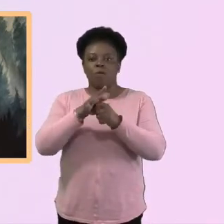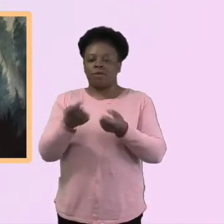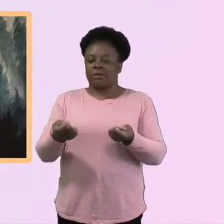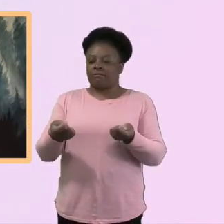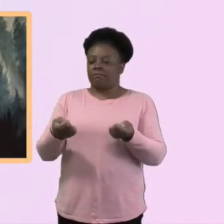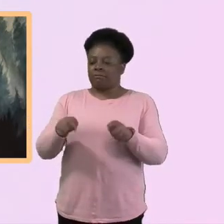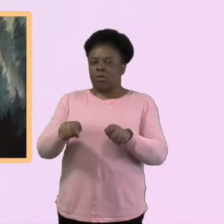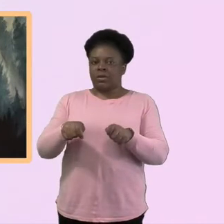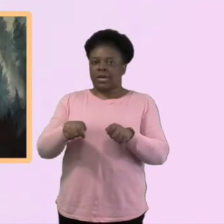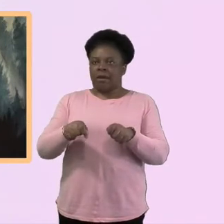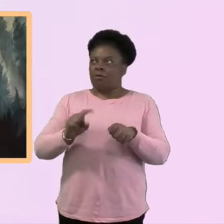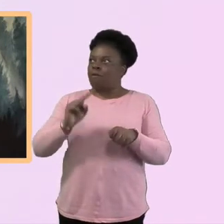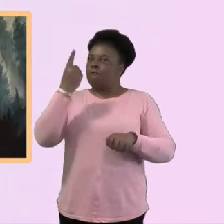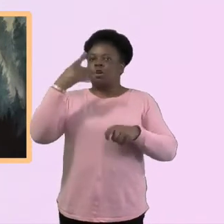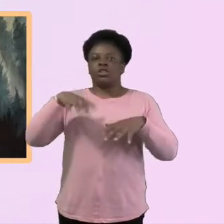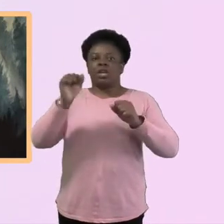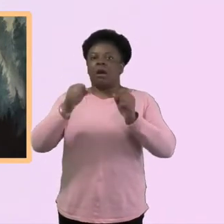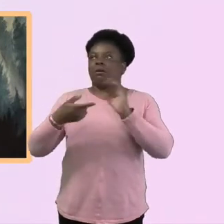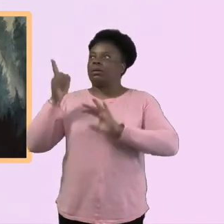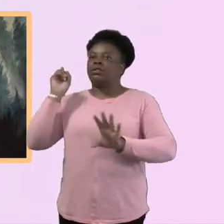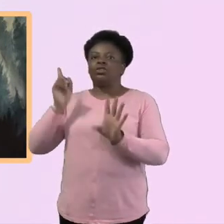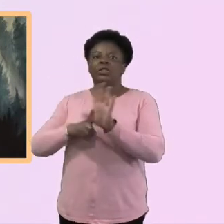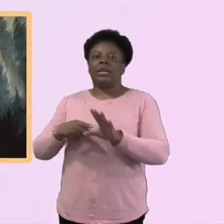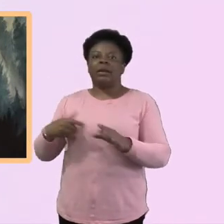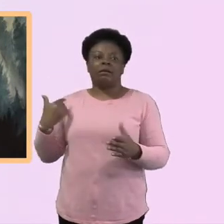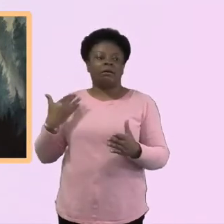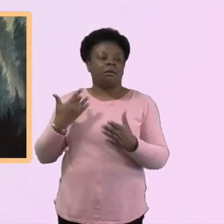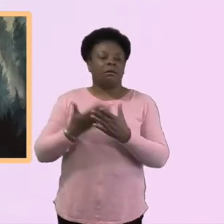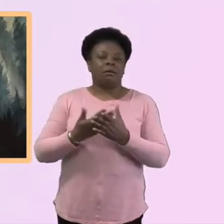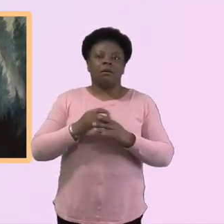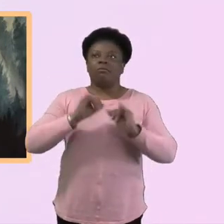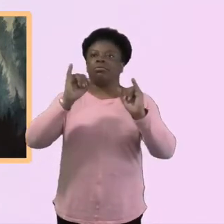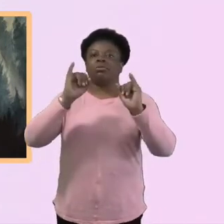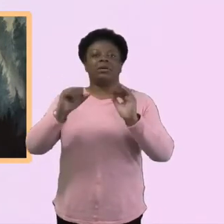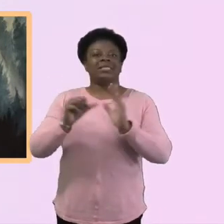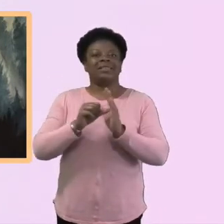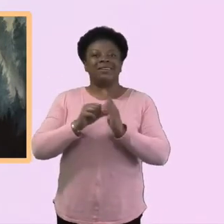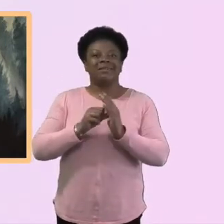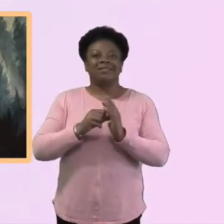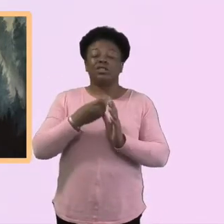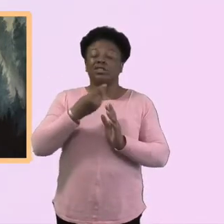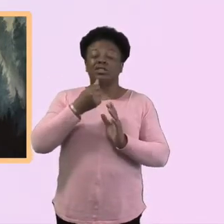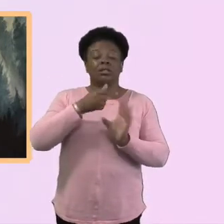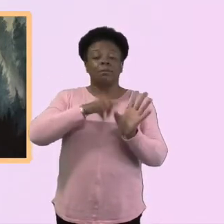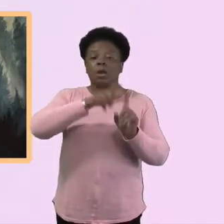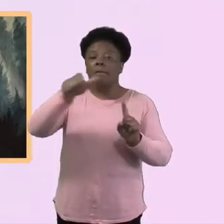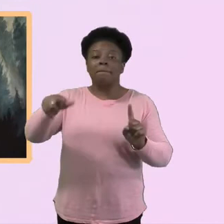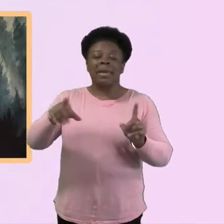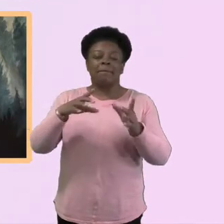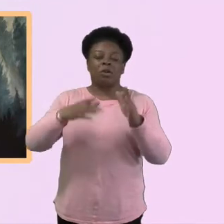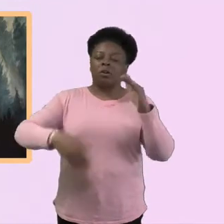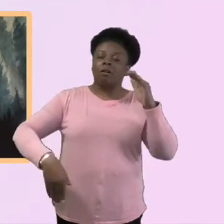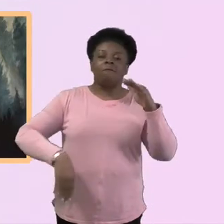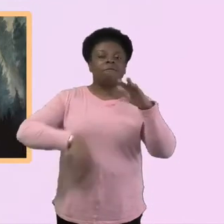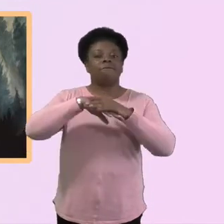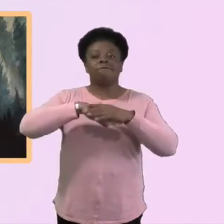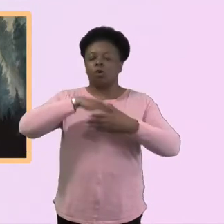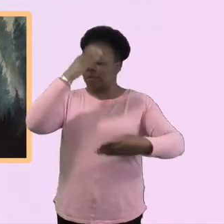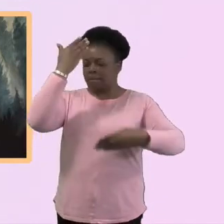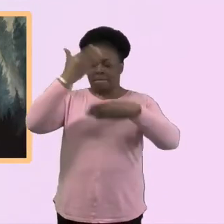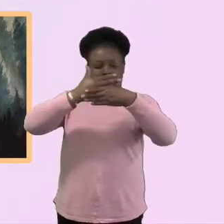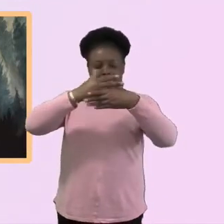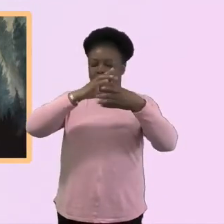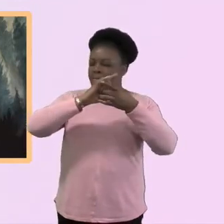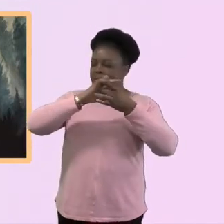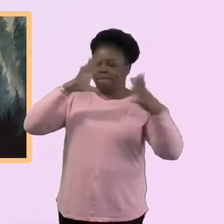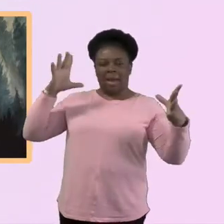And a lot of them sort of didn't come along to, to online church. We didn't come along to online youth groups or anything. Um, but I think more recently they've definitely